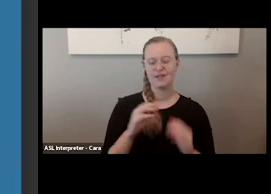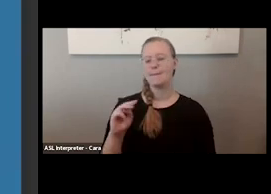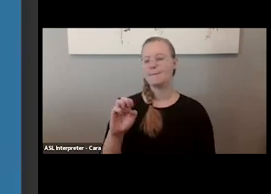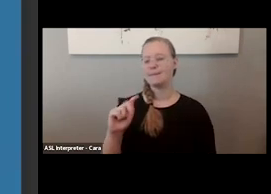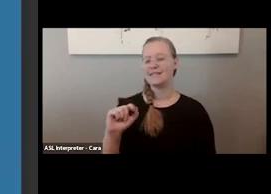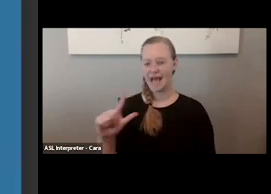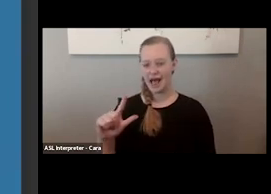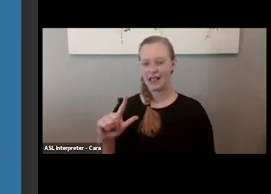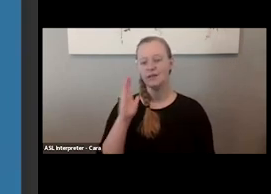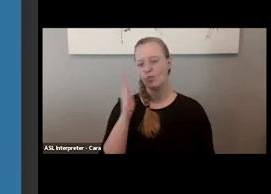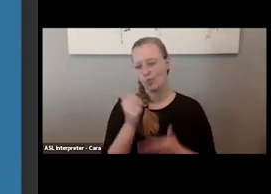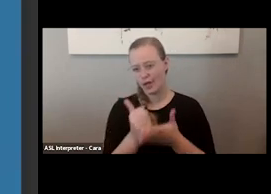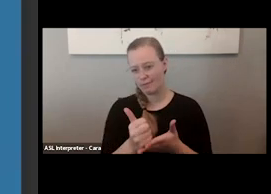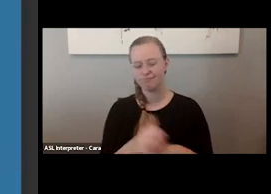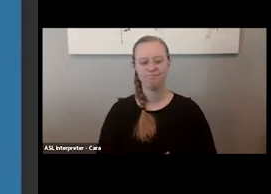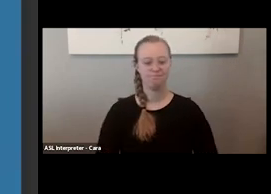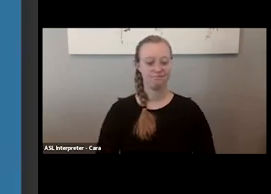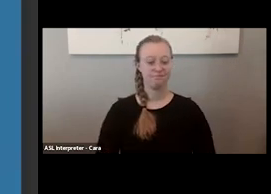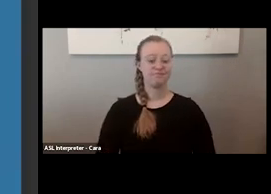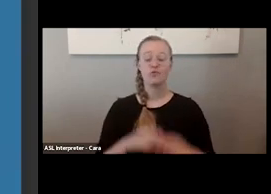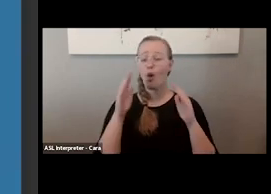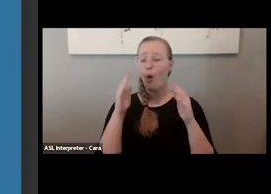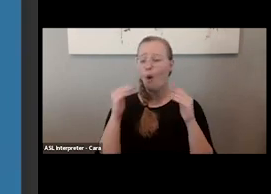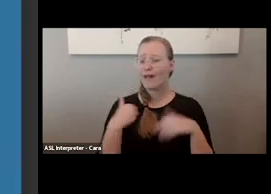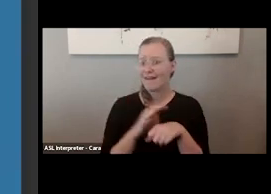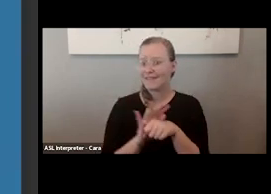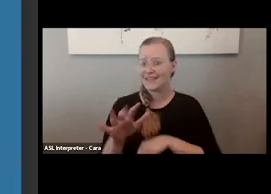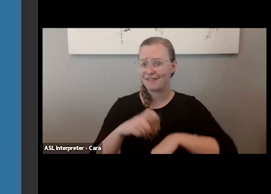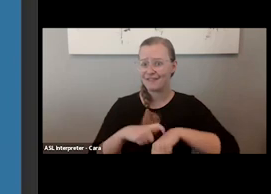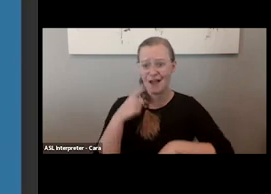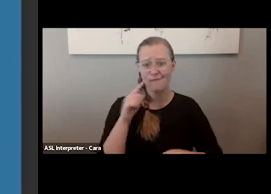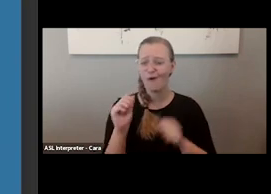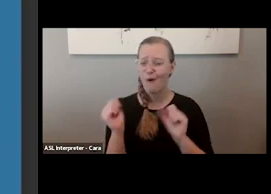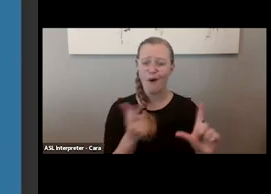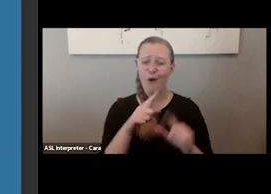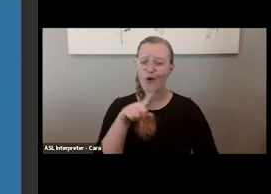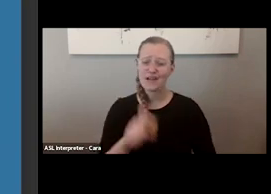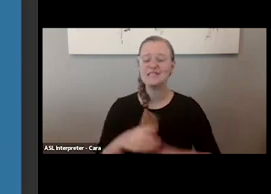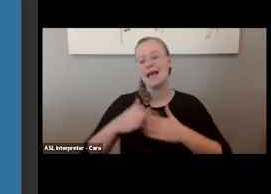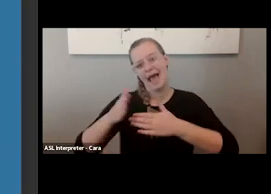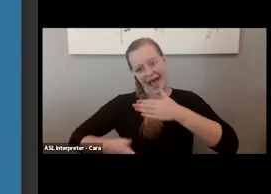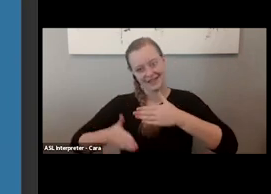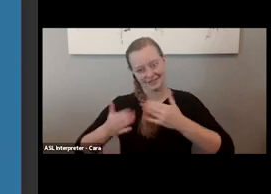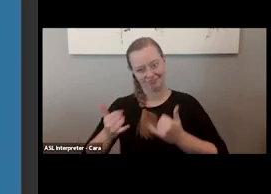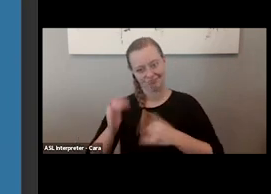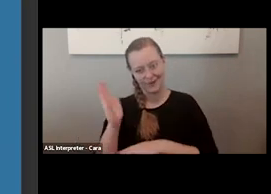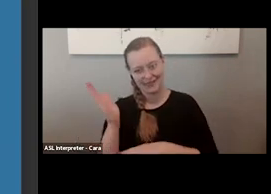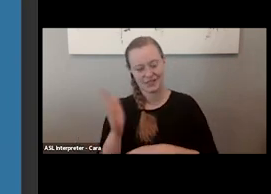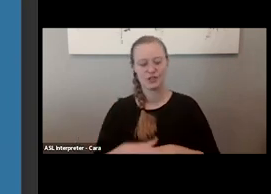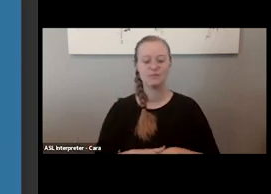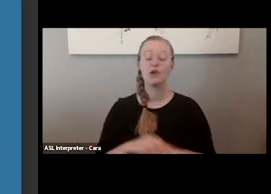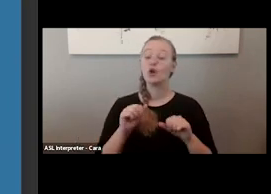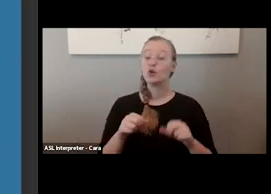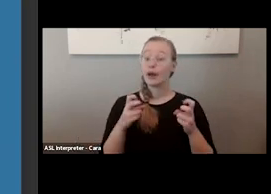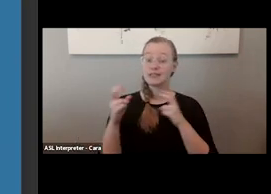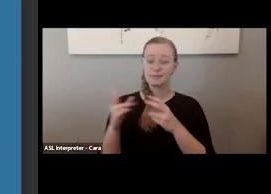We hope you have time, I'm sorry, we hope to have time for your questions at the end of today's presentation. You can submit your questions